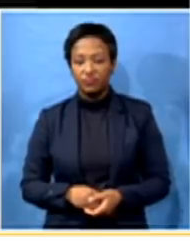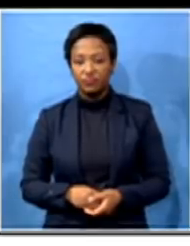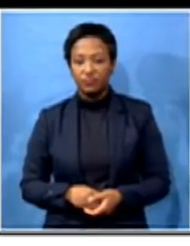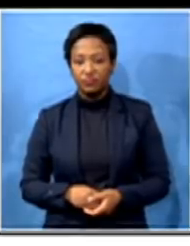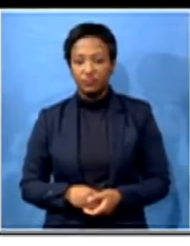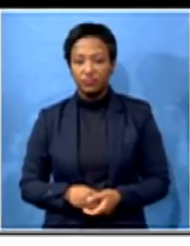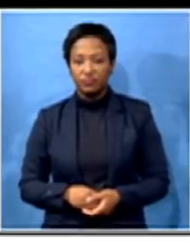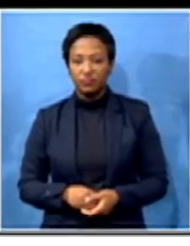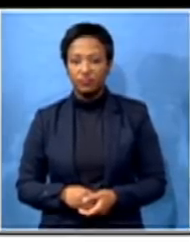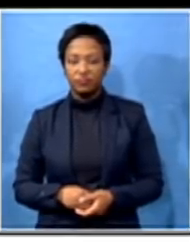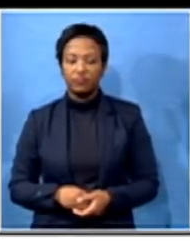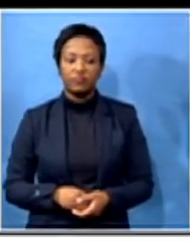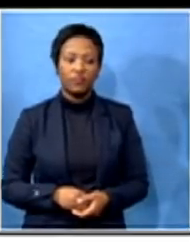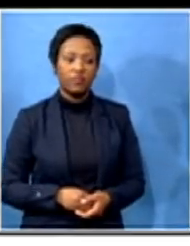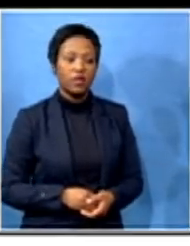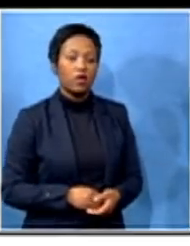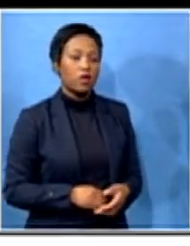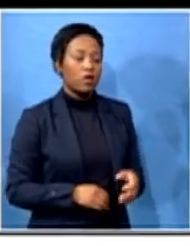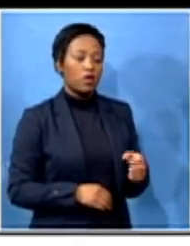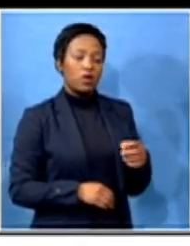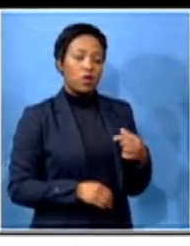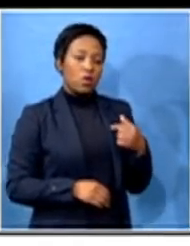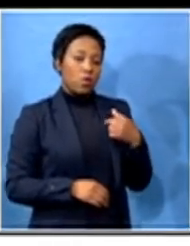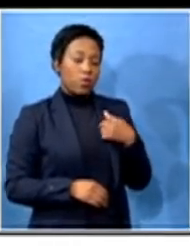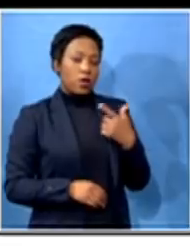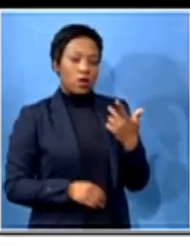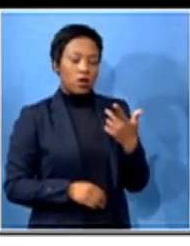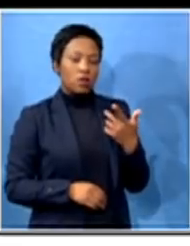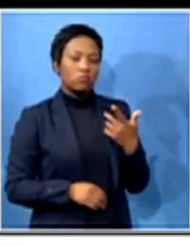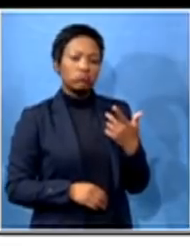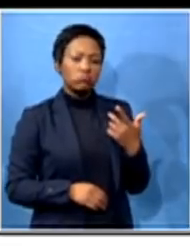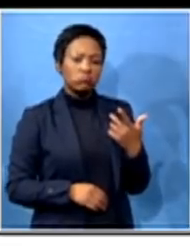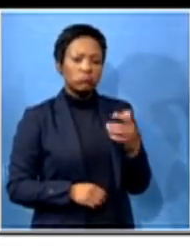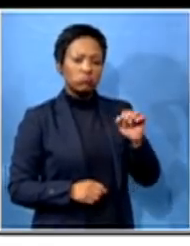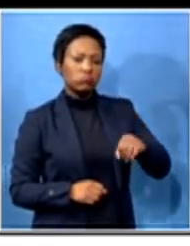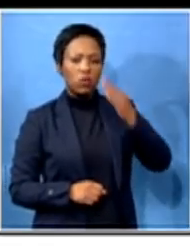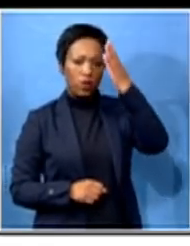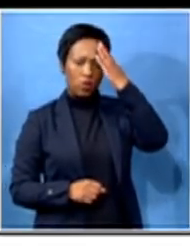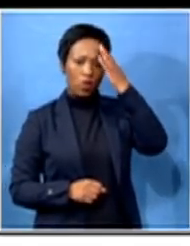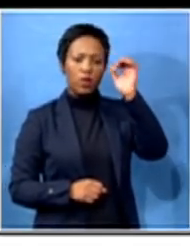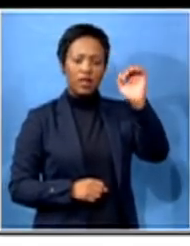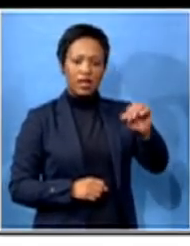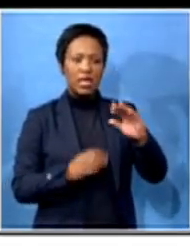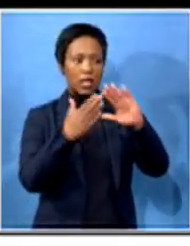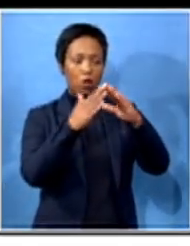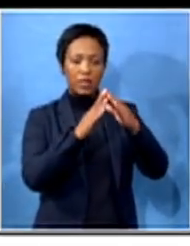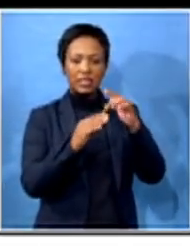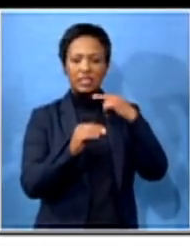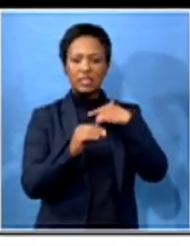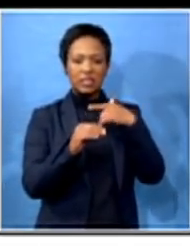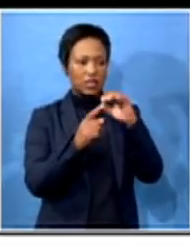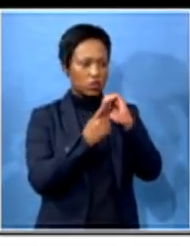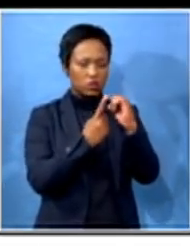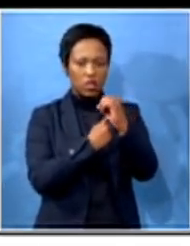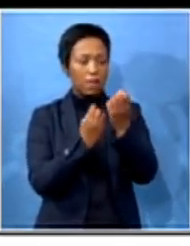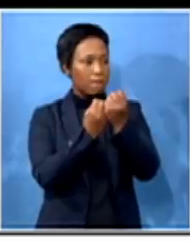We are not denying, I think the issues as being alluded to by the members of society and many others, that I think